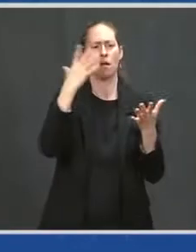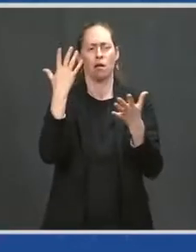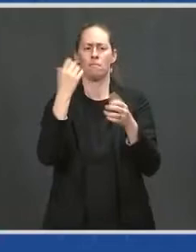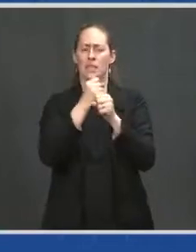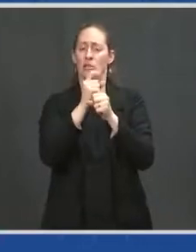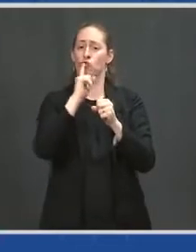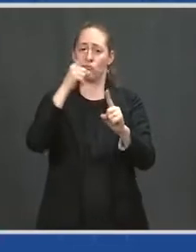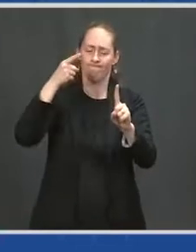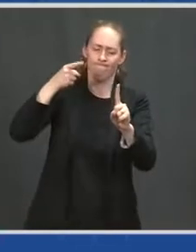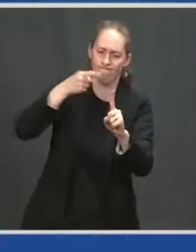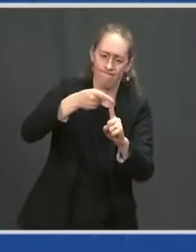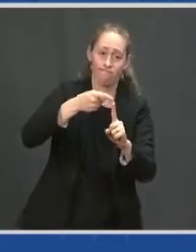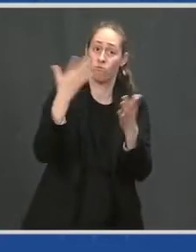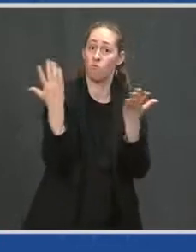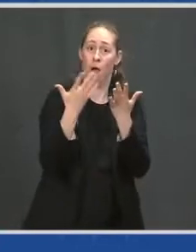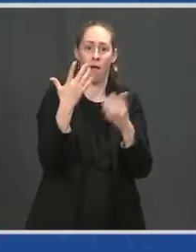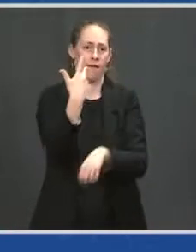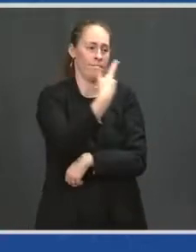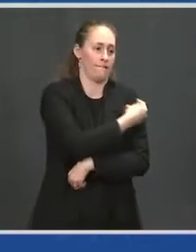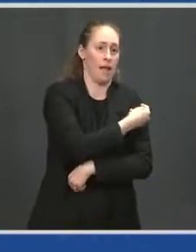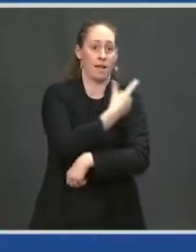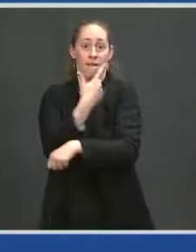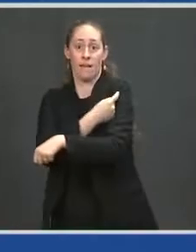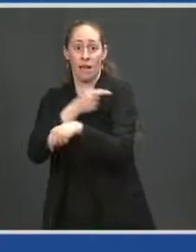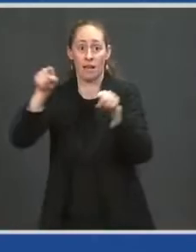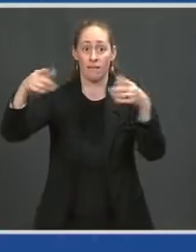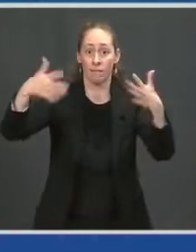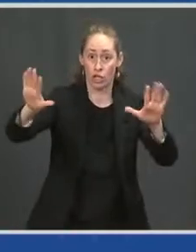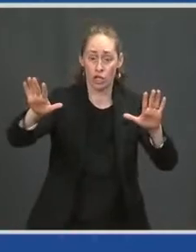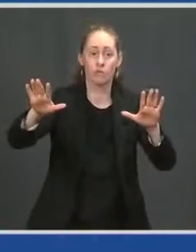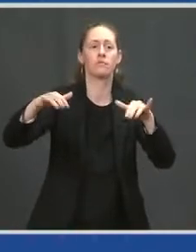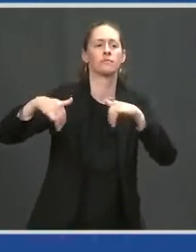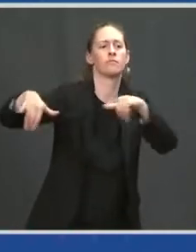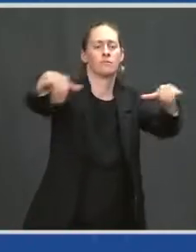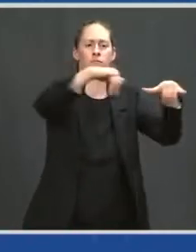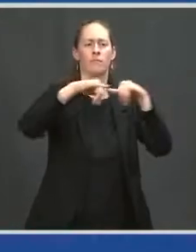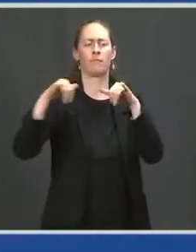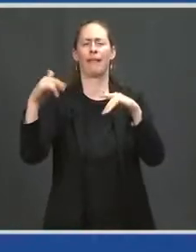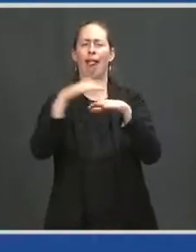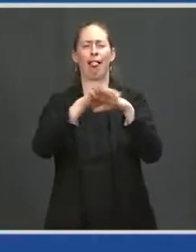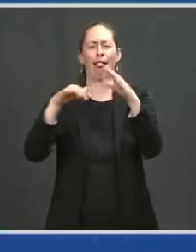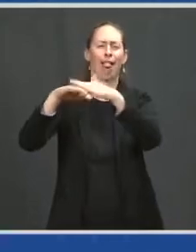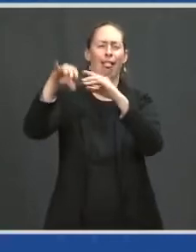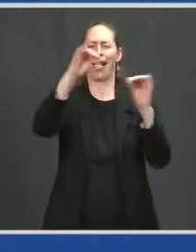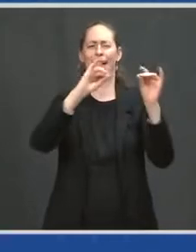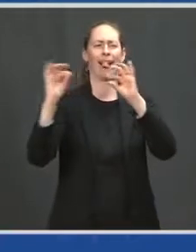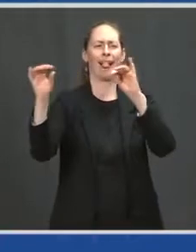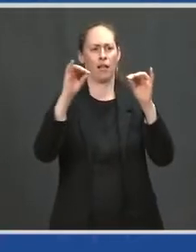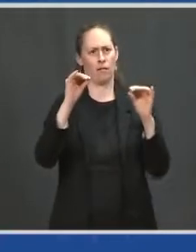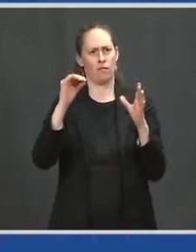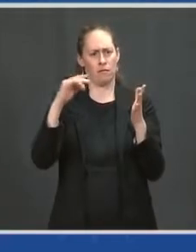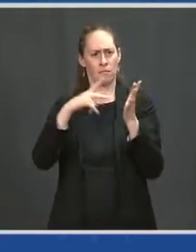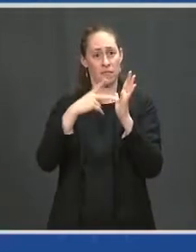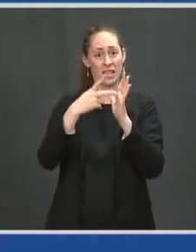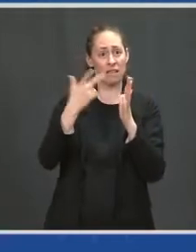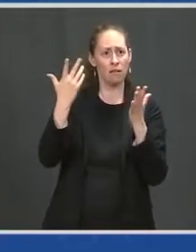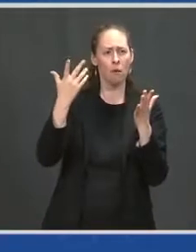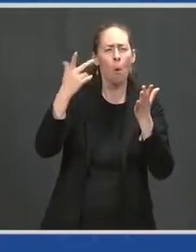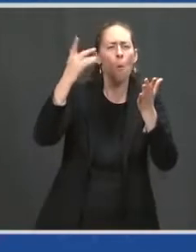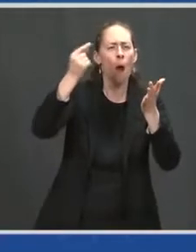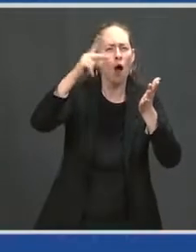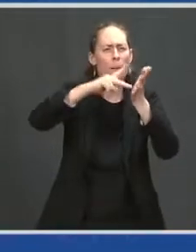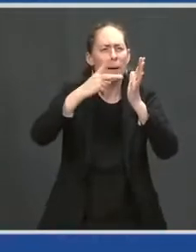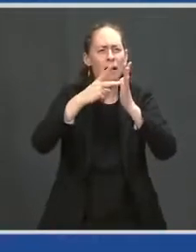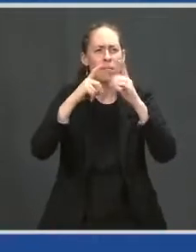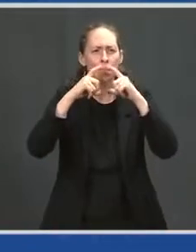and you're outside. And you chose to wear a mask, sir. You chose to wear a mask. You chose to wear a mask as you walked out here. What message were you sending by wearing a